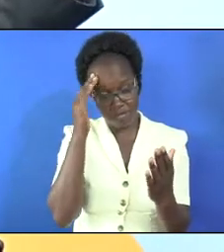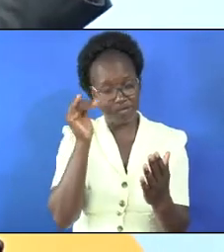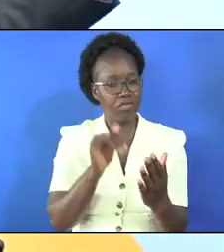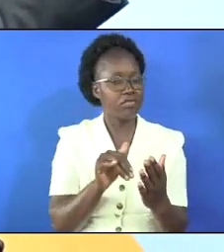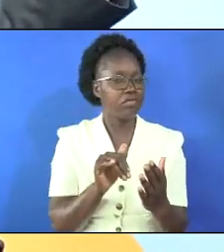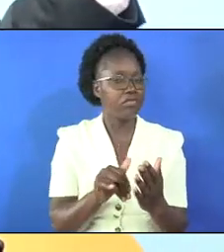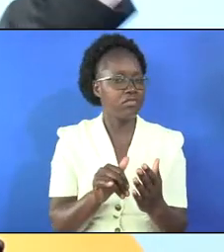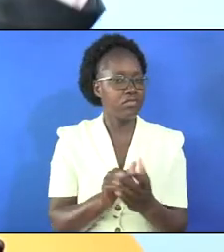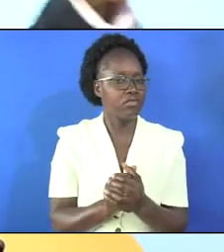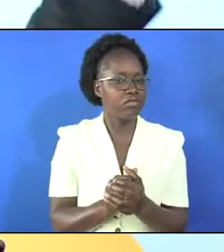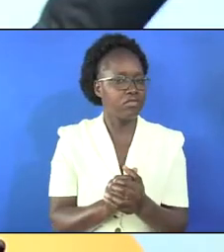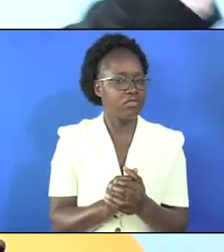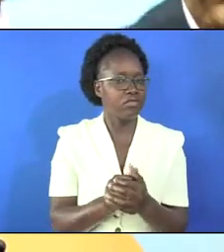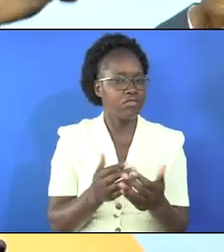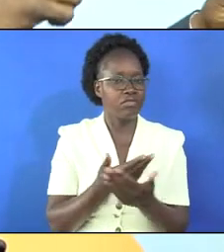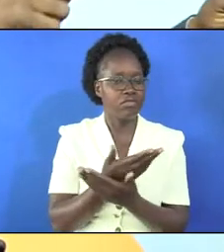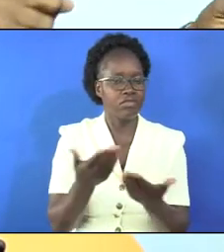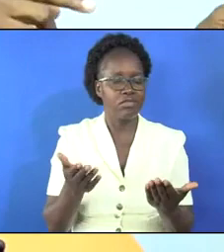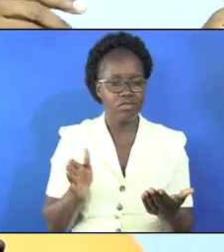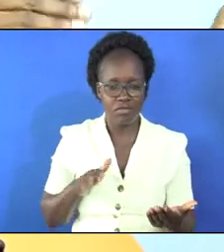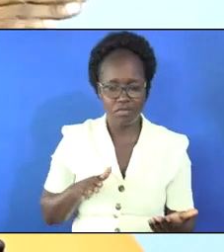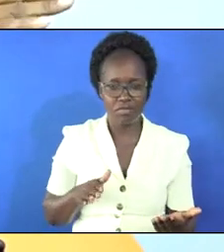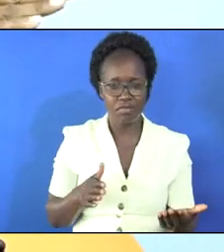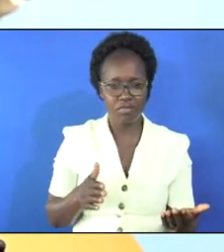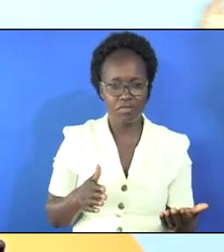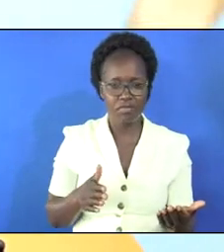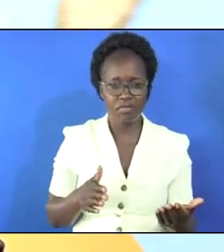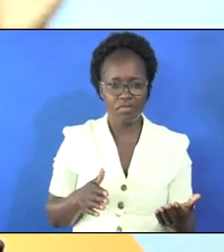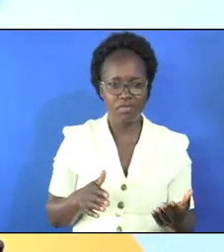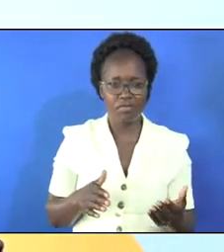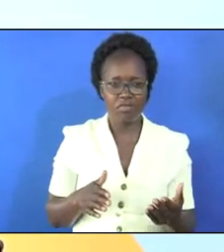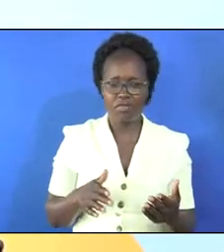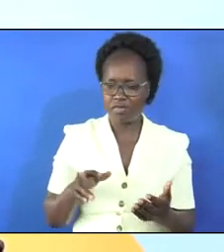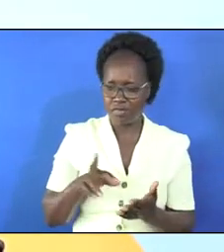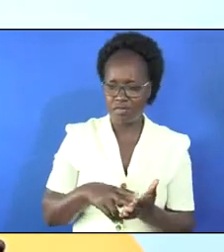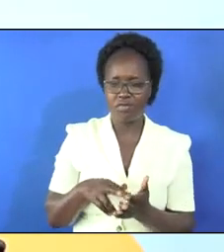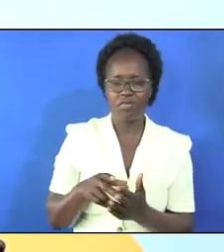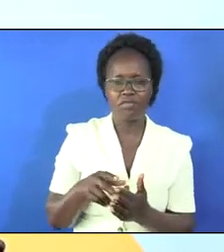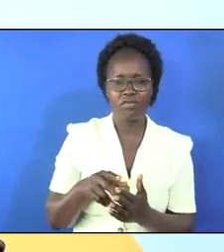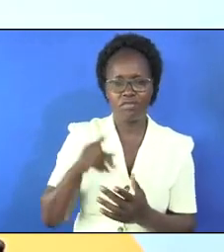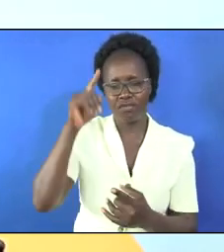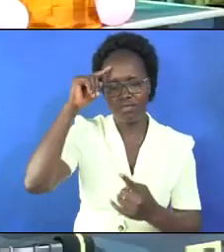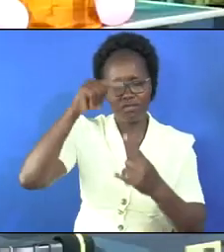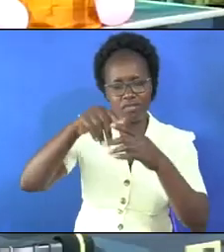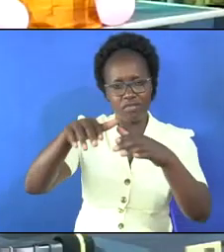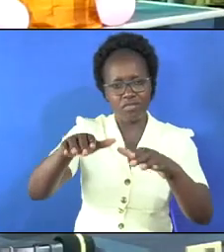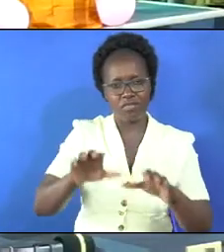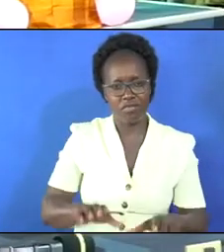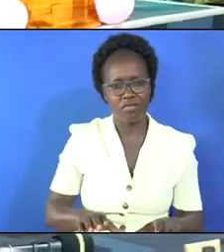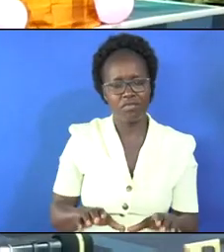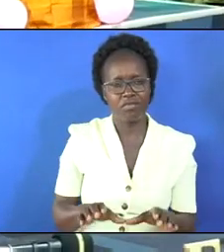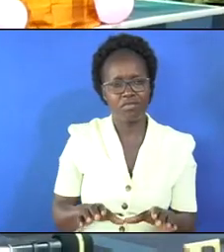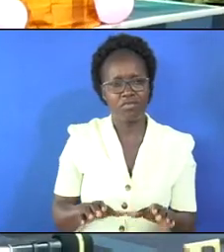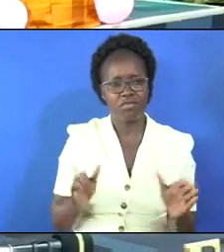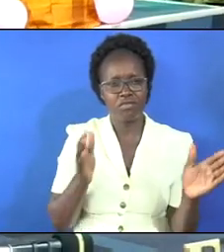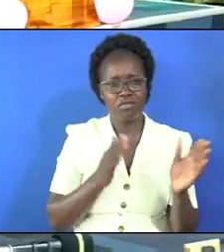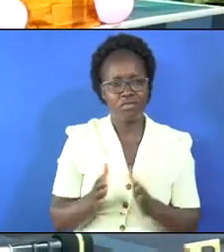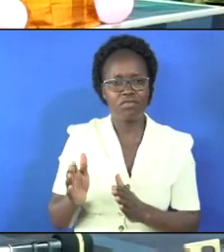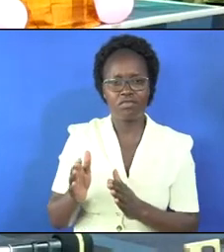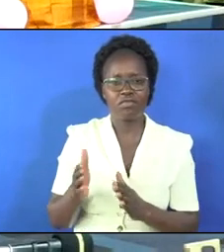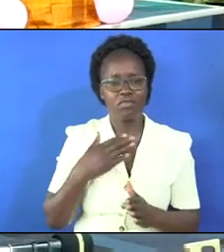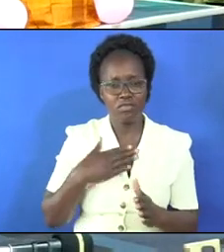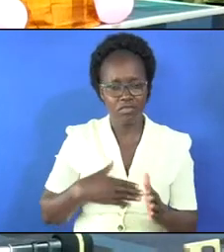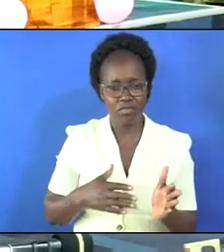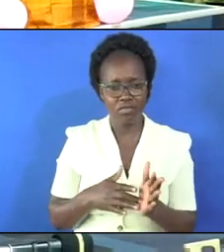that these women as long as they were walking towards the tomb to prepare